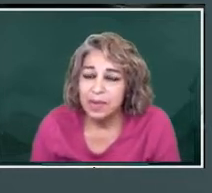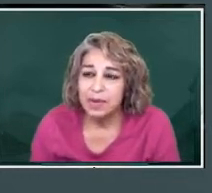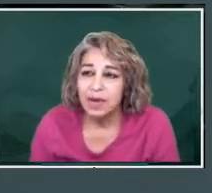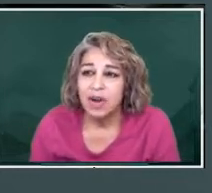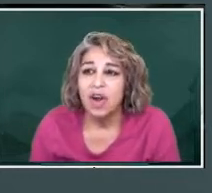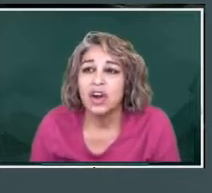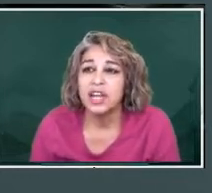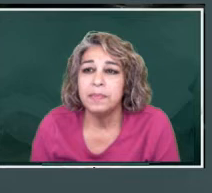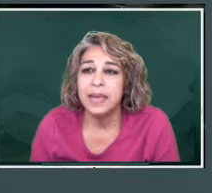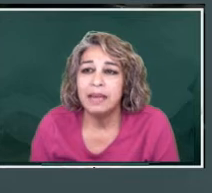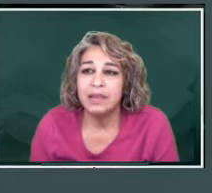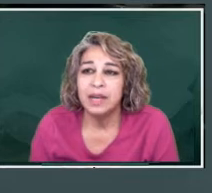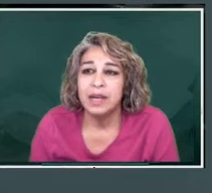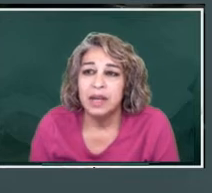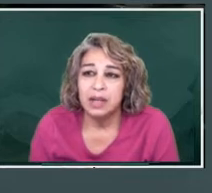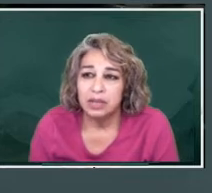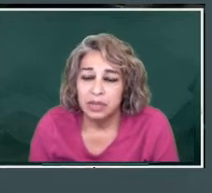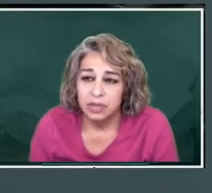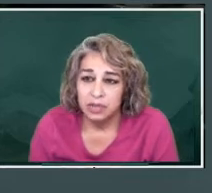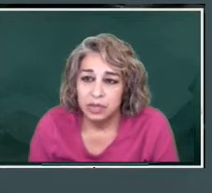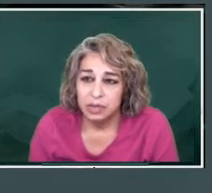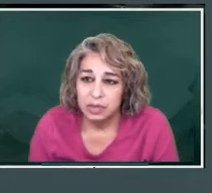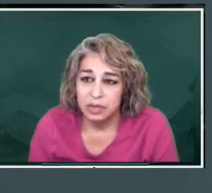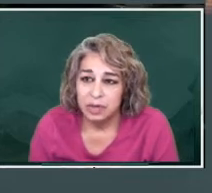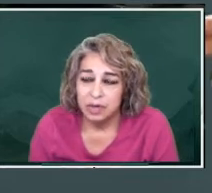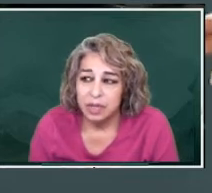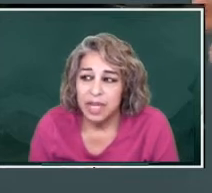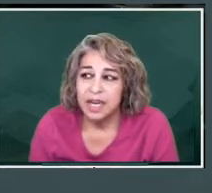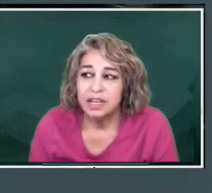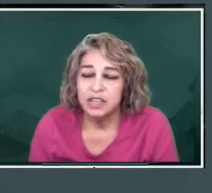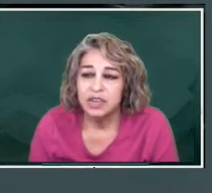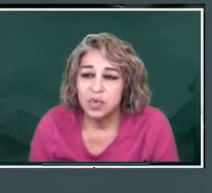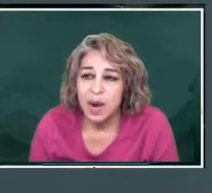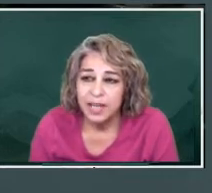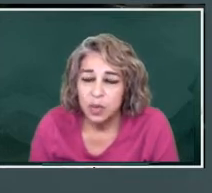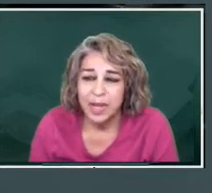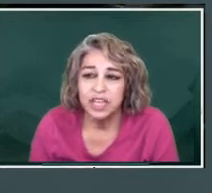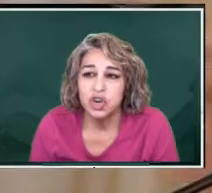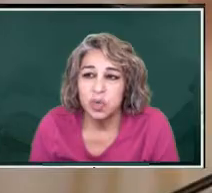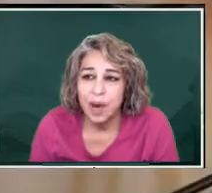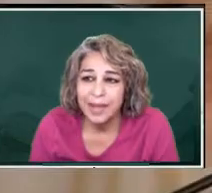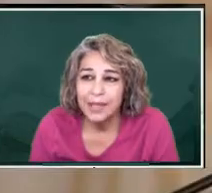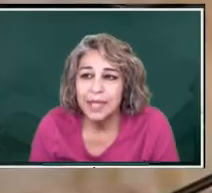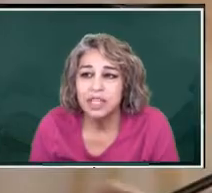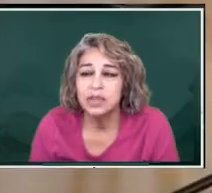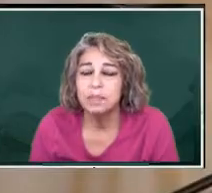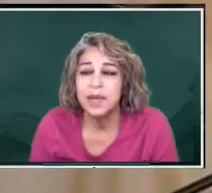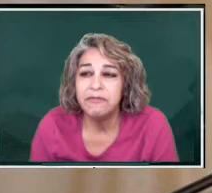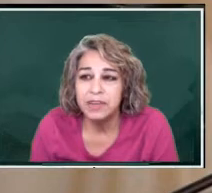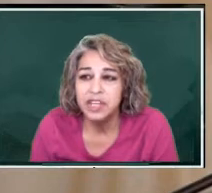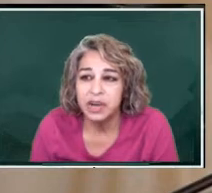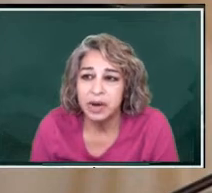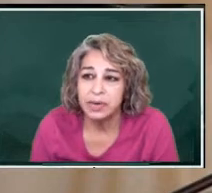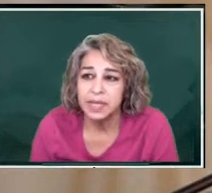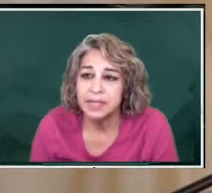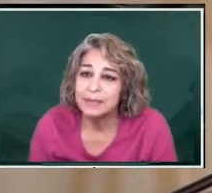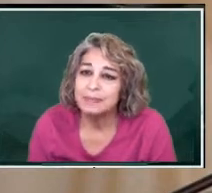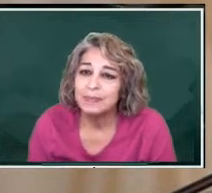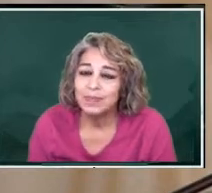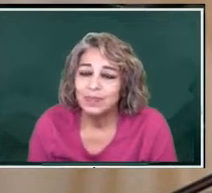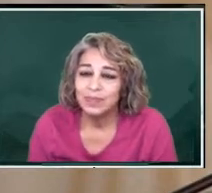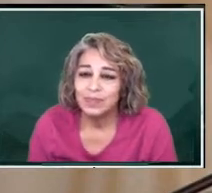people are going to be given in a direct way, directly to the beneficiaries.